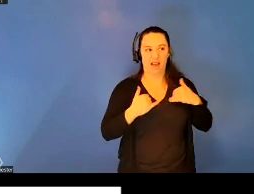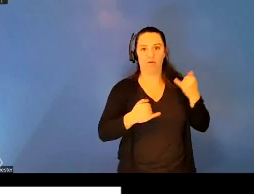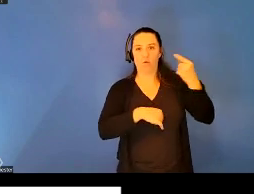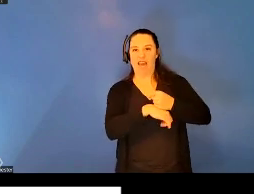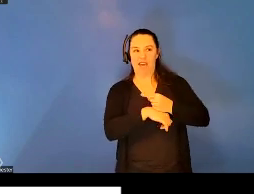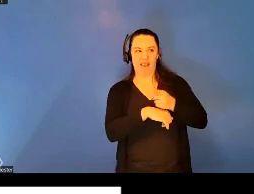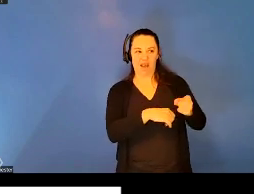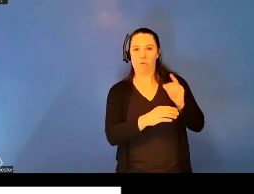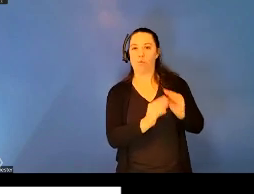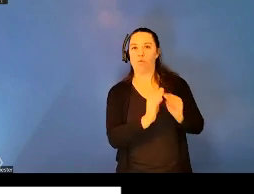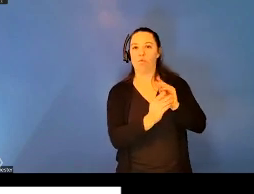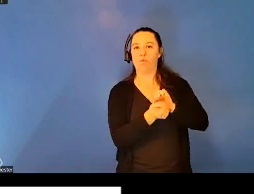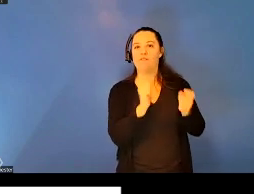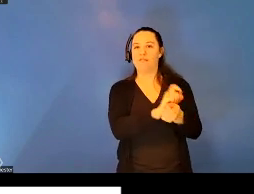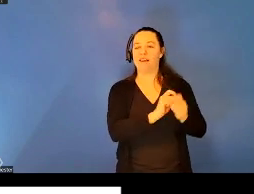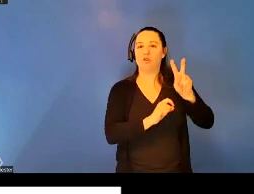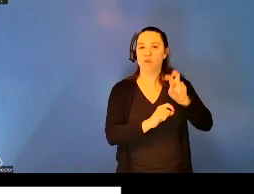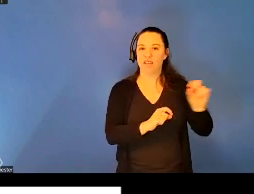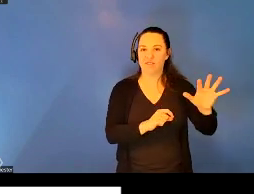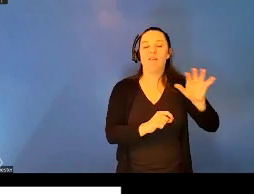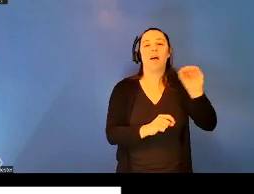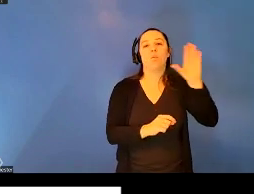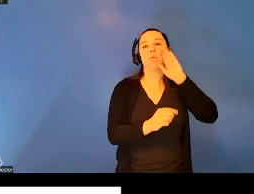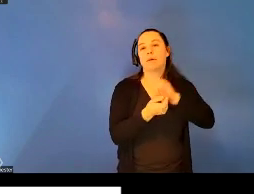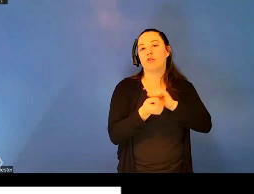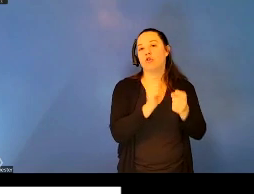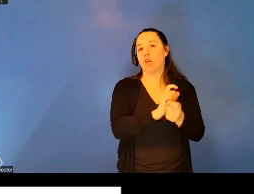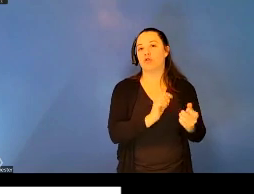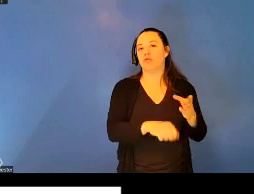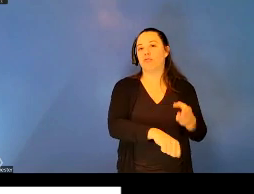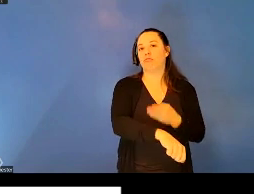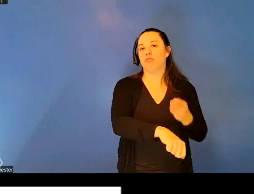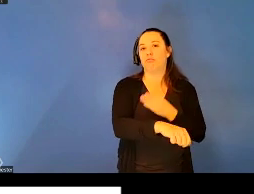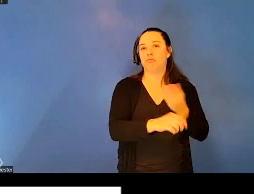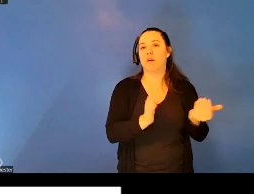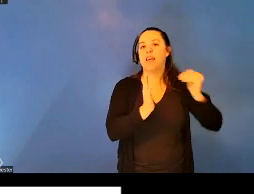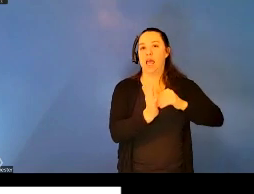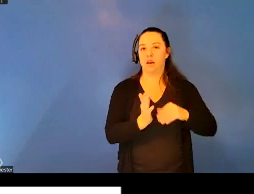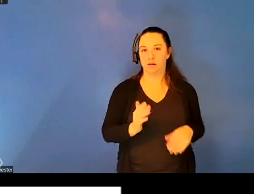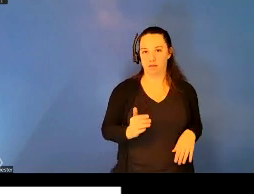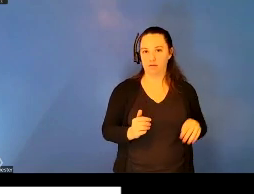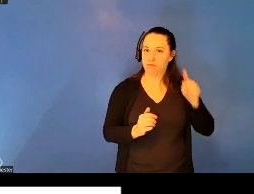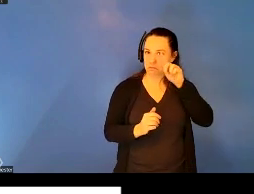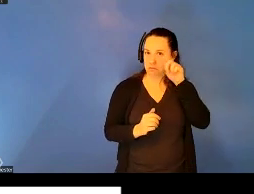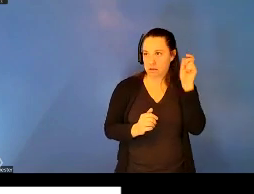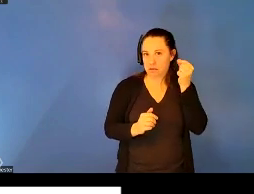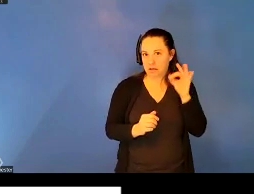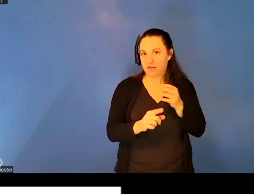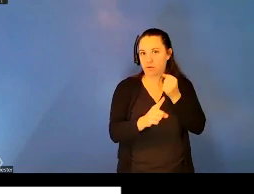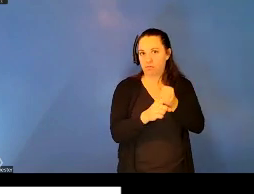and now are slated to be revised once more, um, in, in, in light of COVID-19.